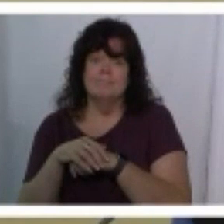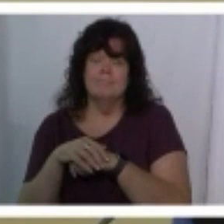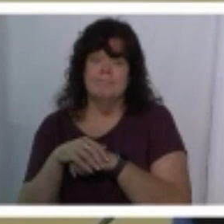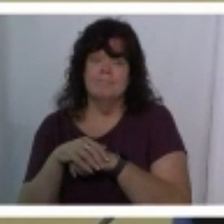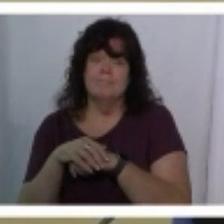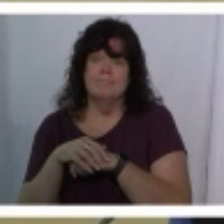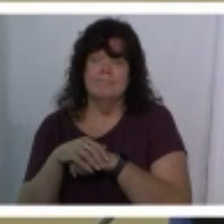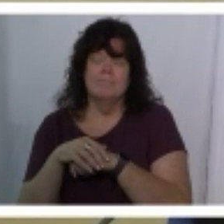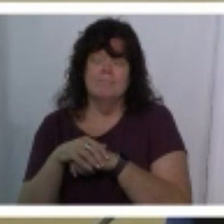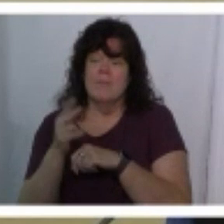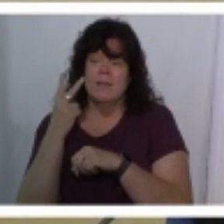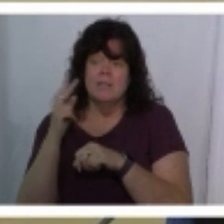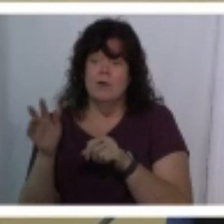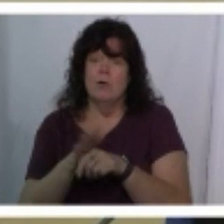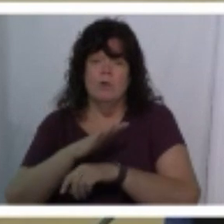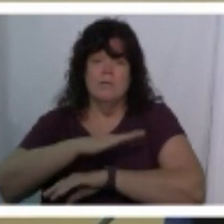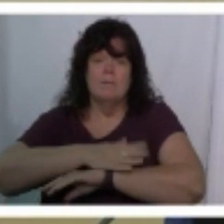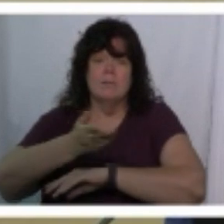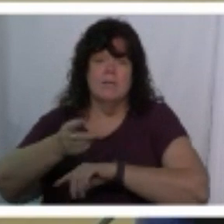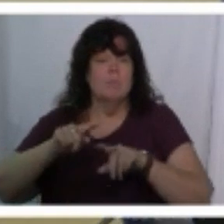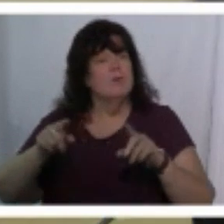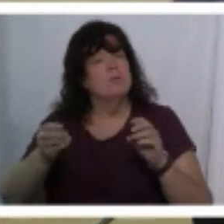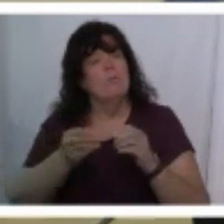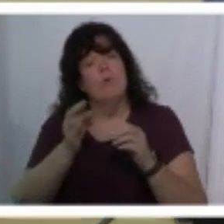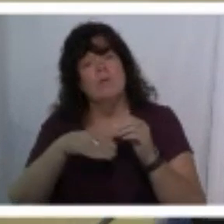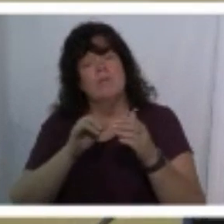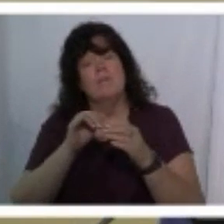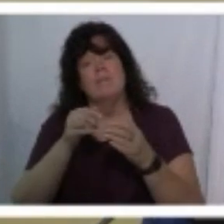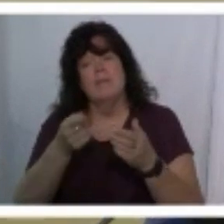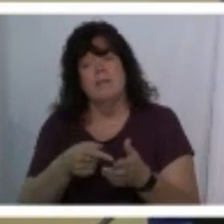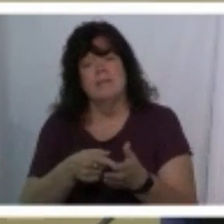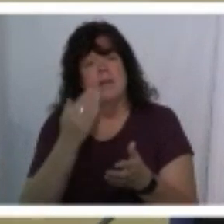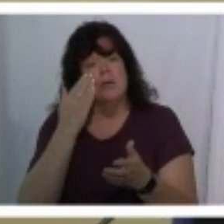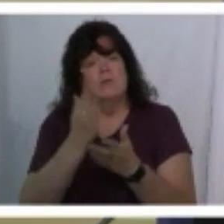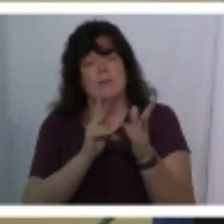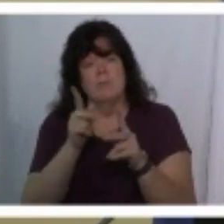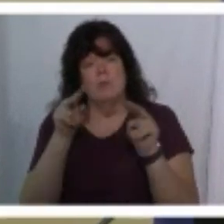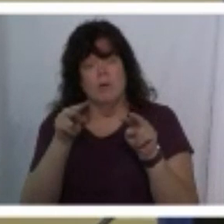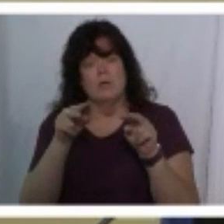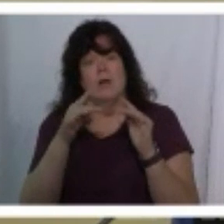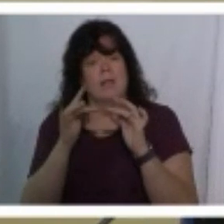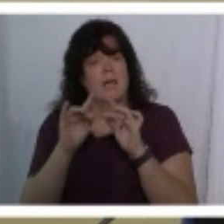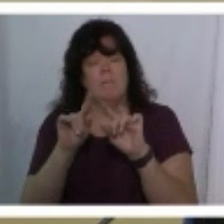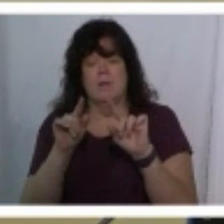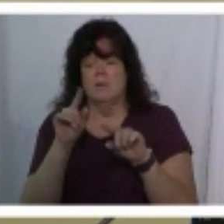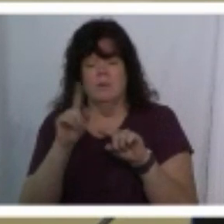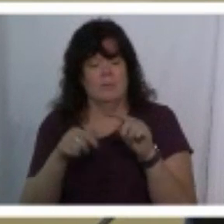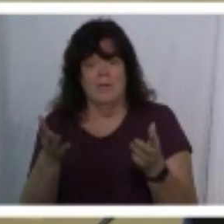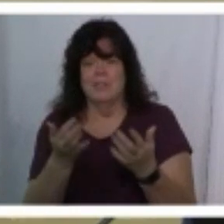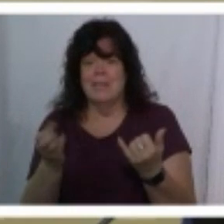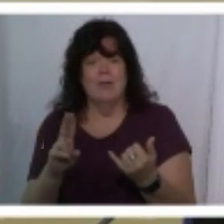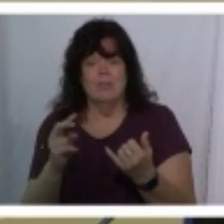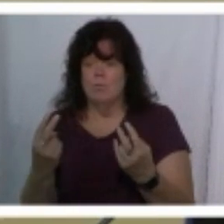it's good to see full tables out there but there's so much more than this and i know that there's some of you watching online that couldn't be here today or that